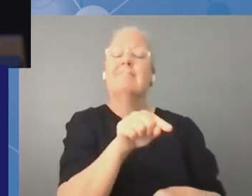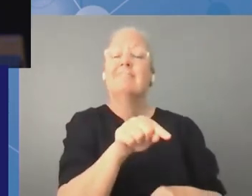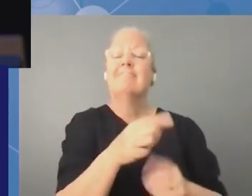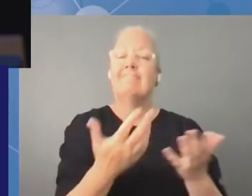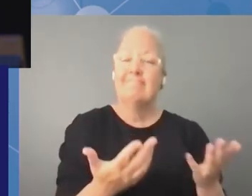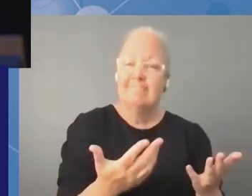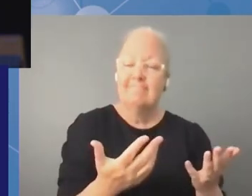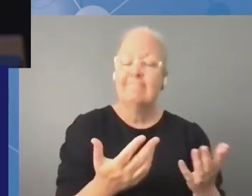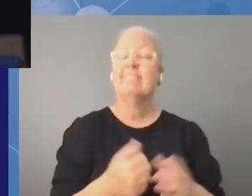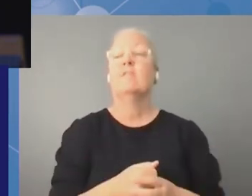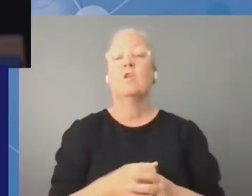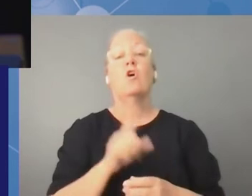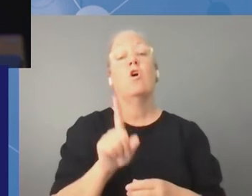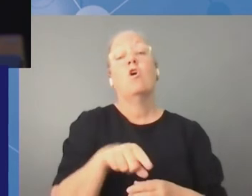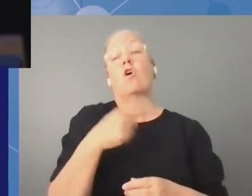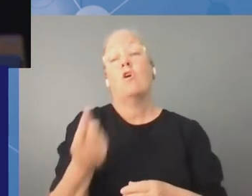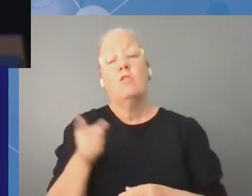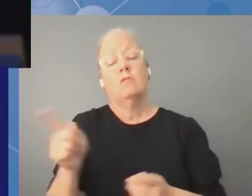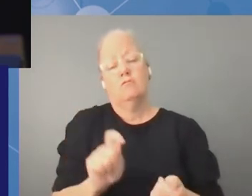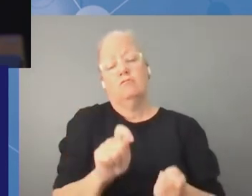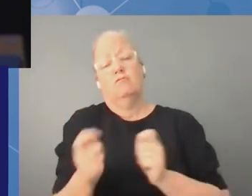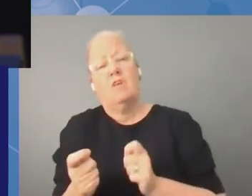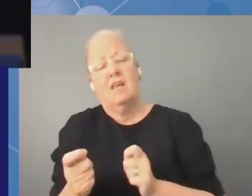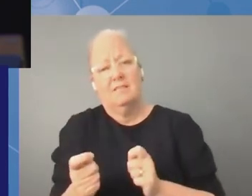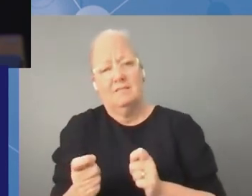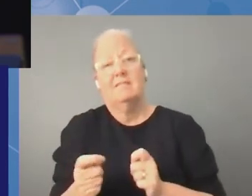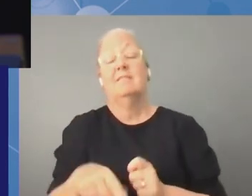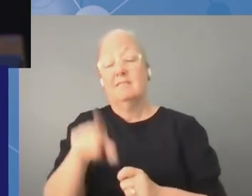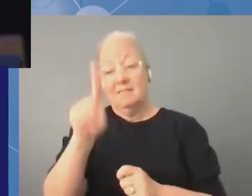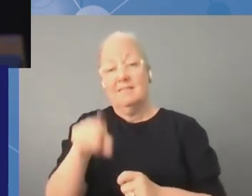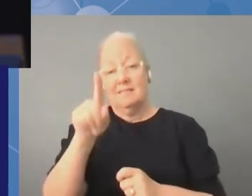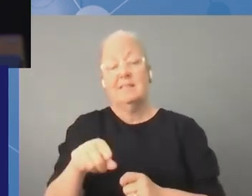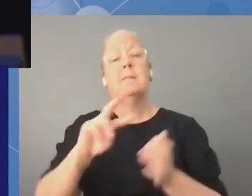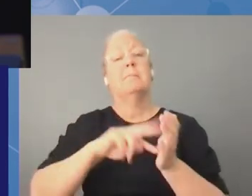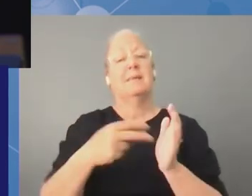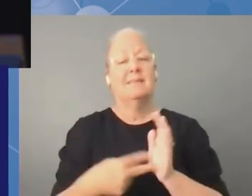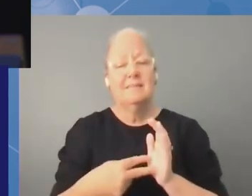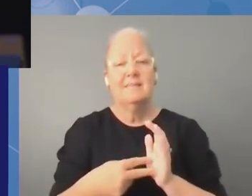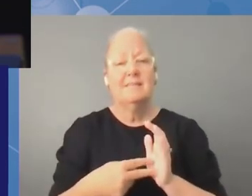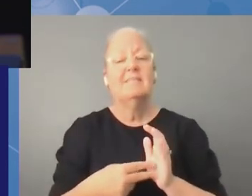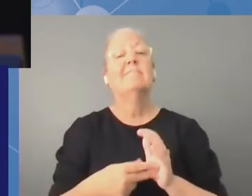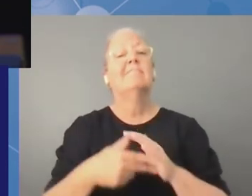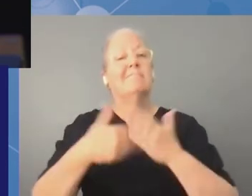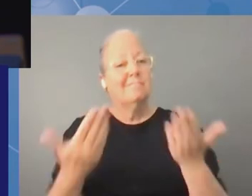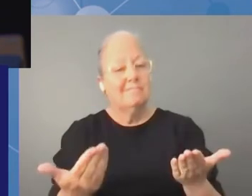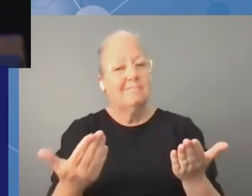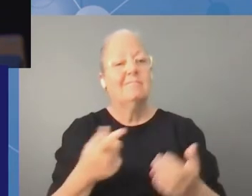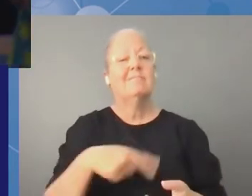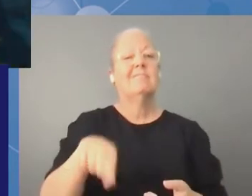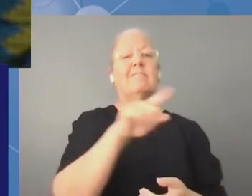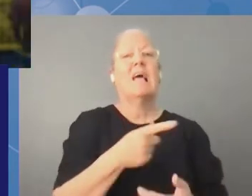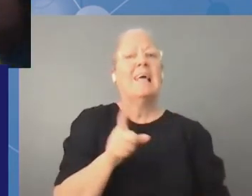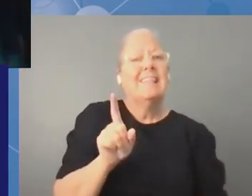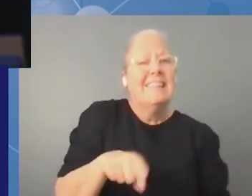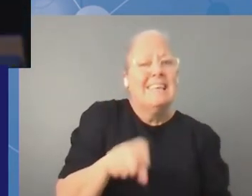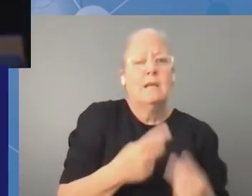changed their fellowships such as the ican to allow people with need or other areas